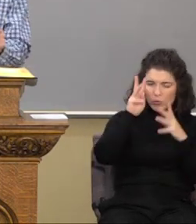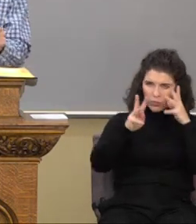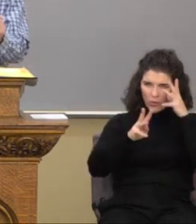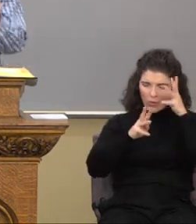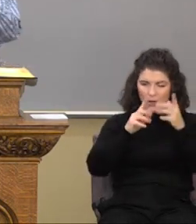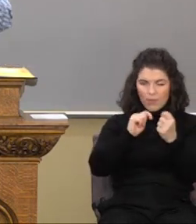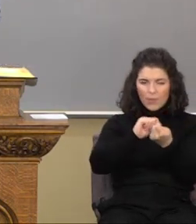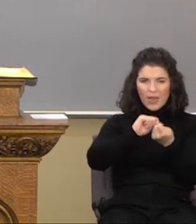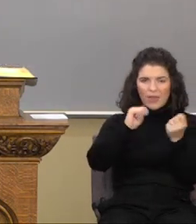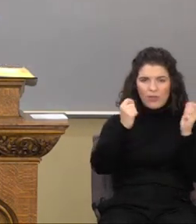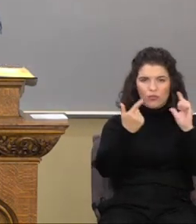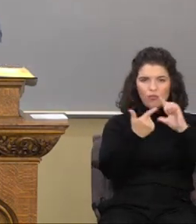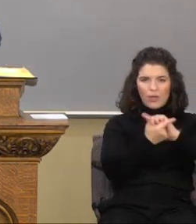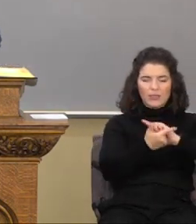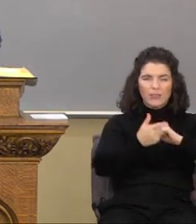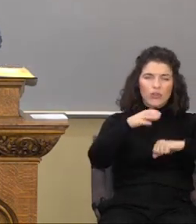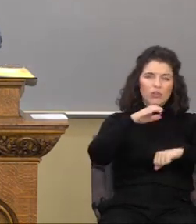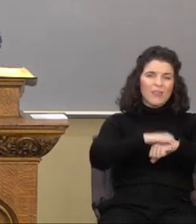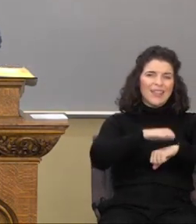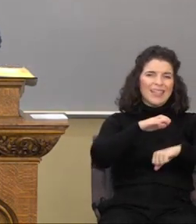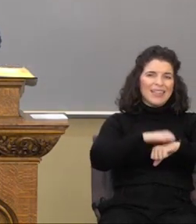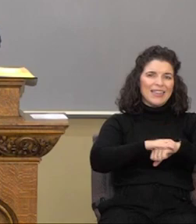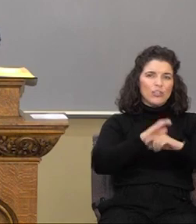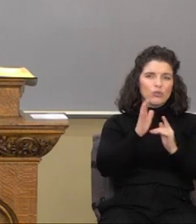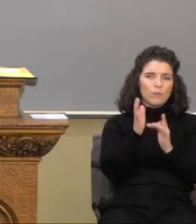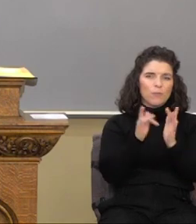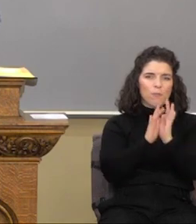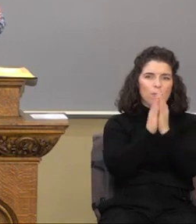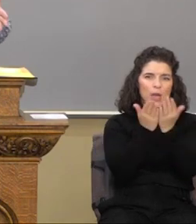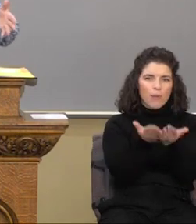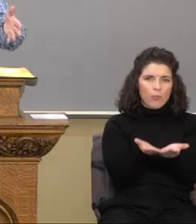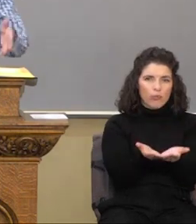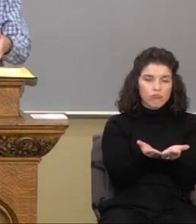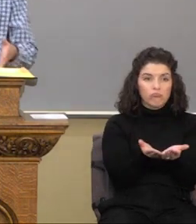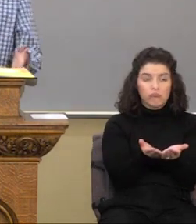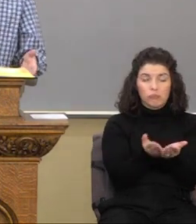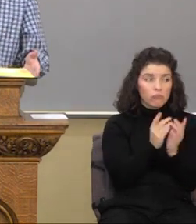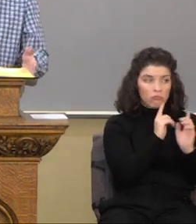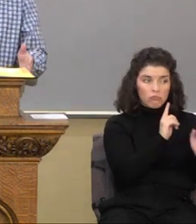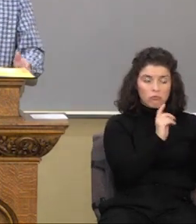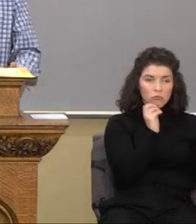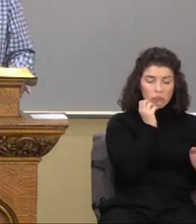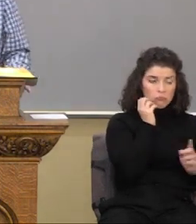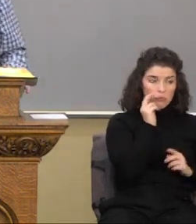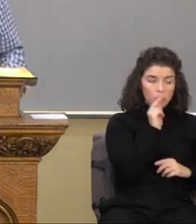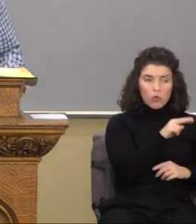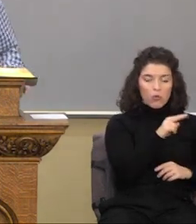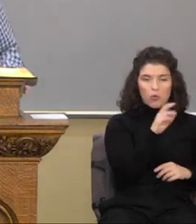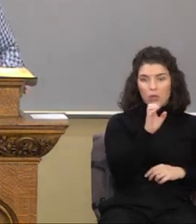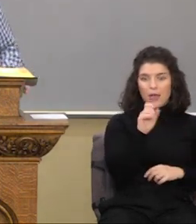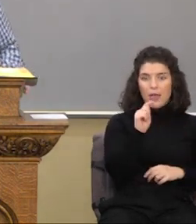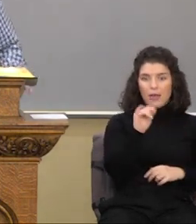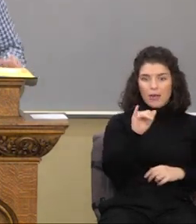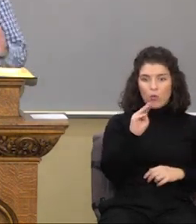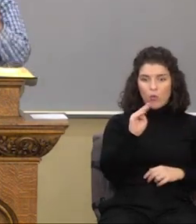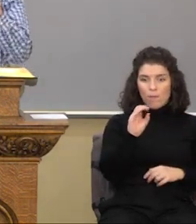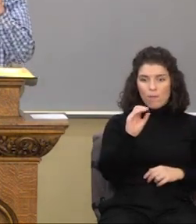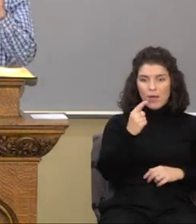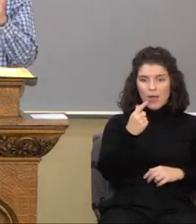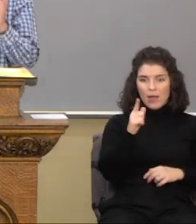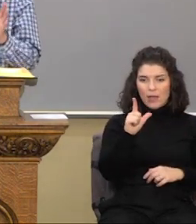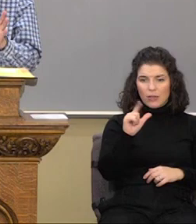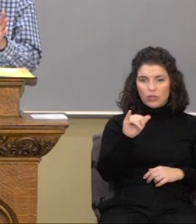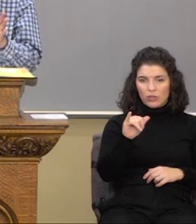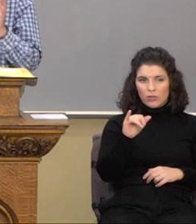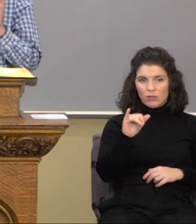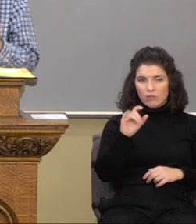translators of the English Bible. You can look that up. Go to etymologyonline.org. The word